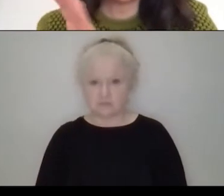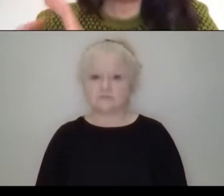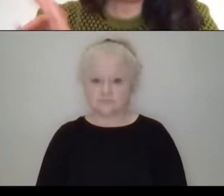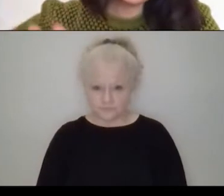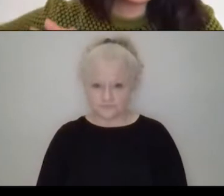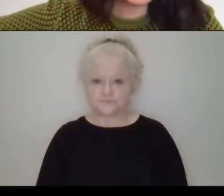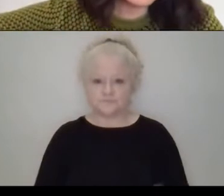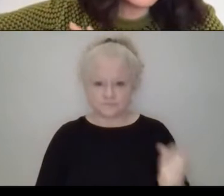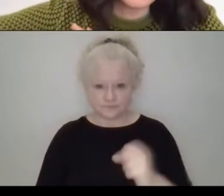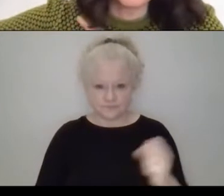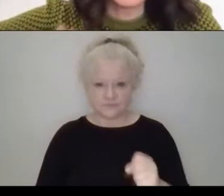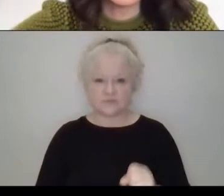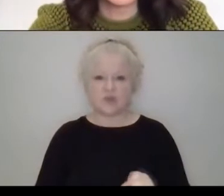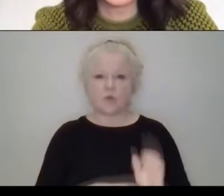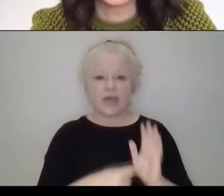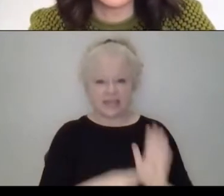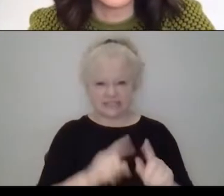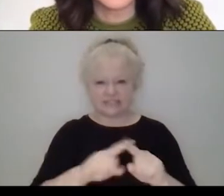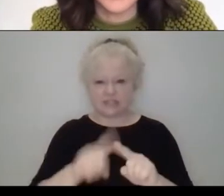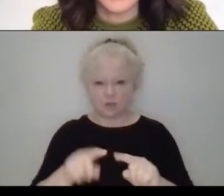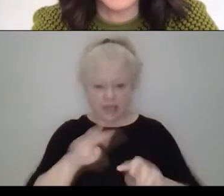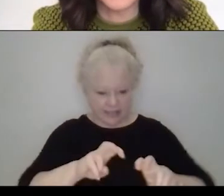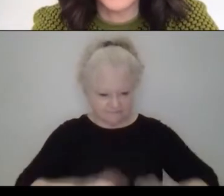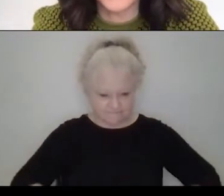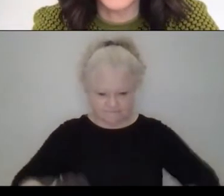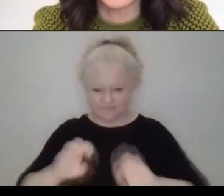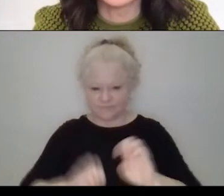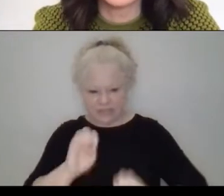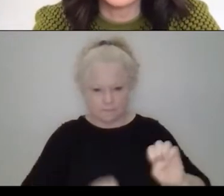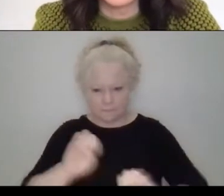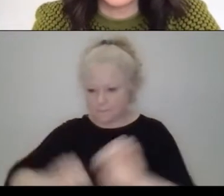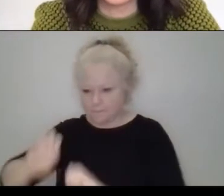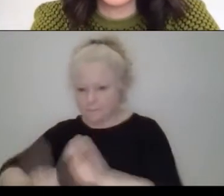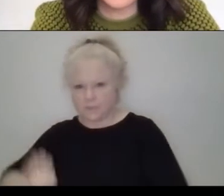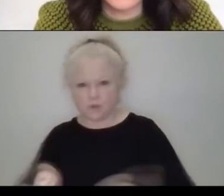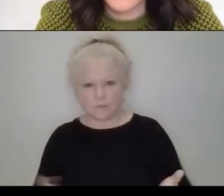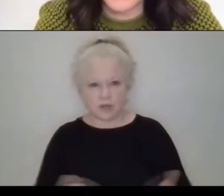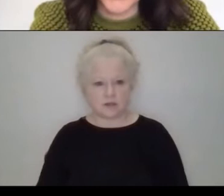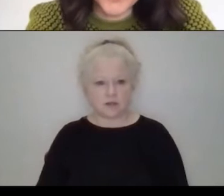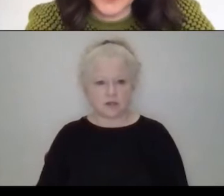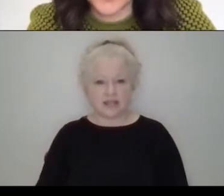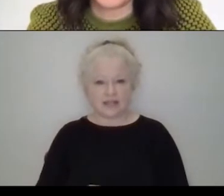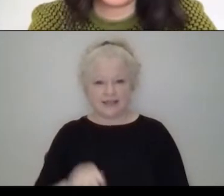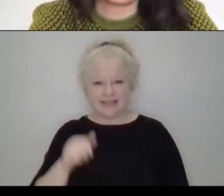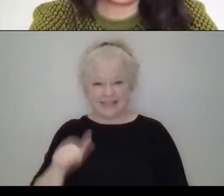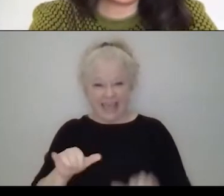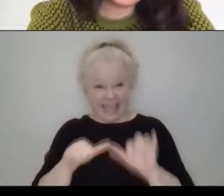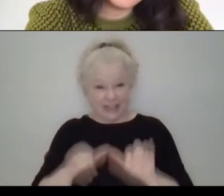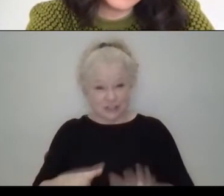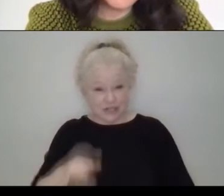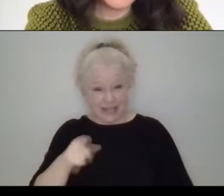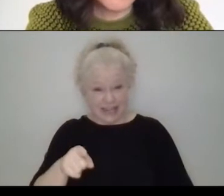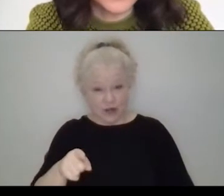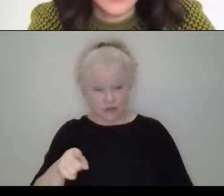assemble several long pieces of jacquard and, you know, uh, the engineers that open us, uh, the